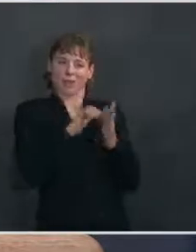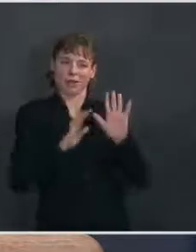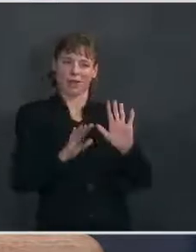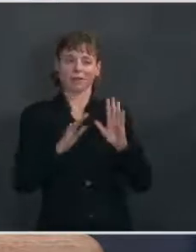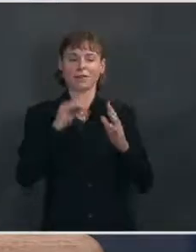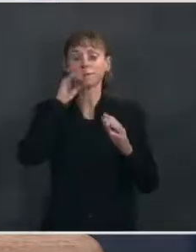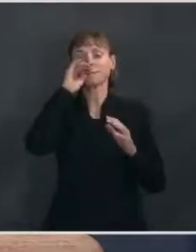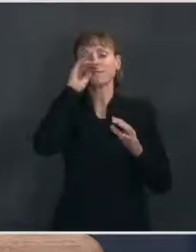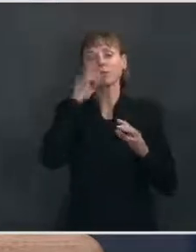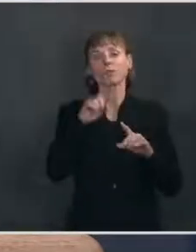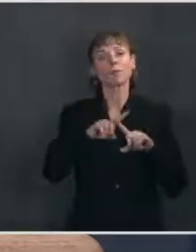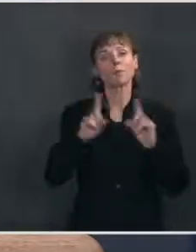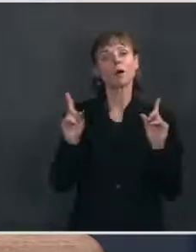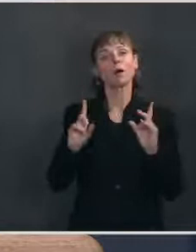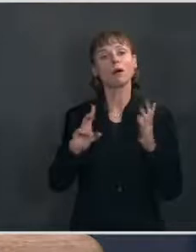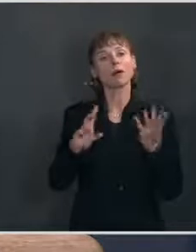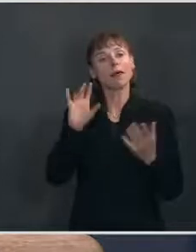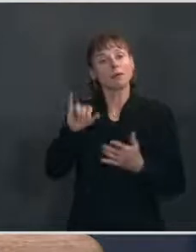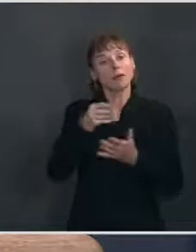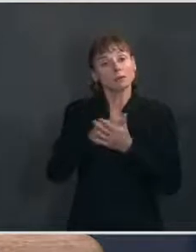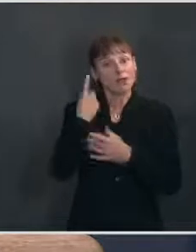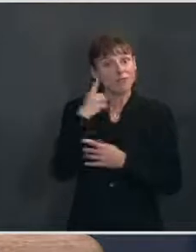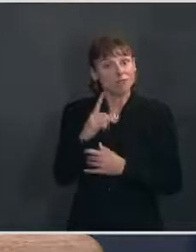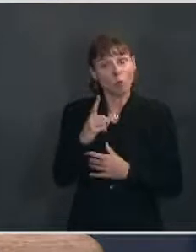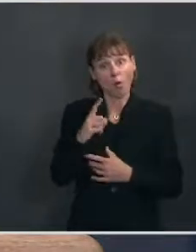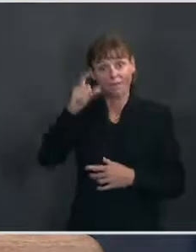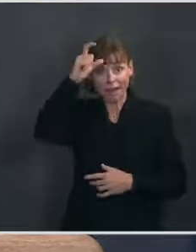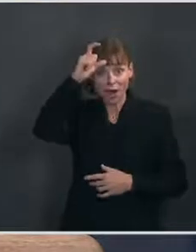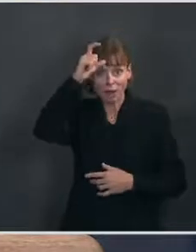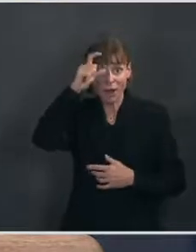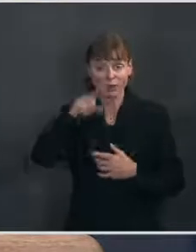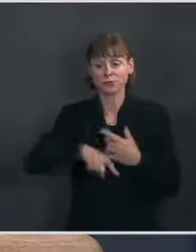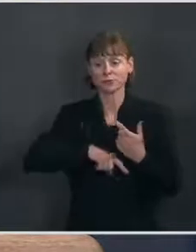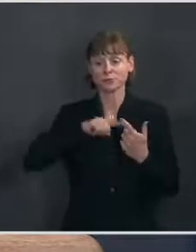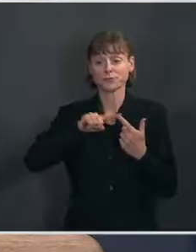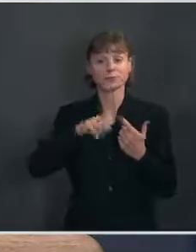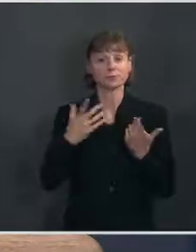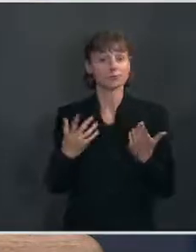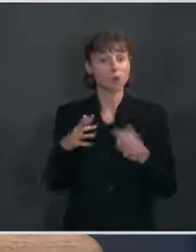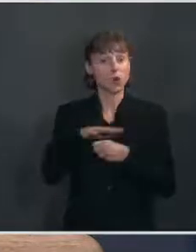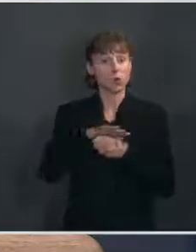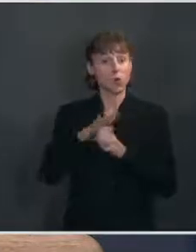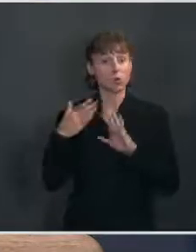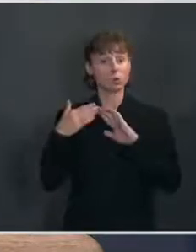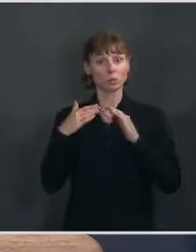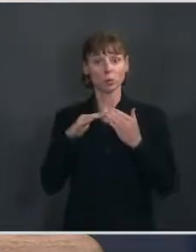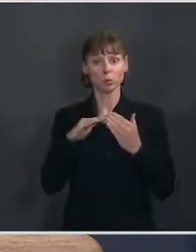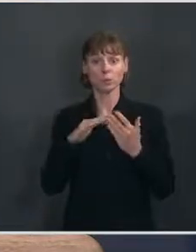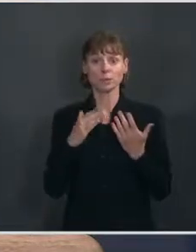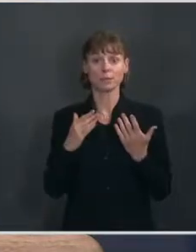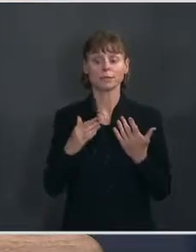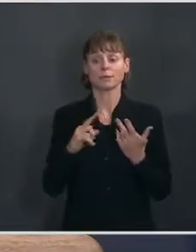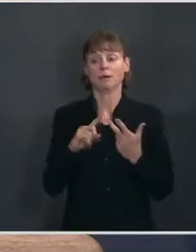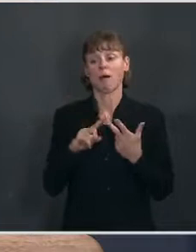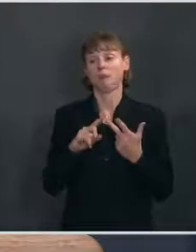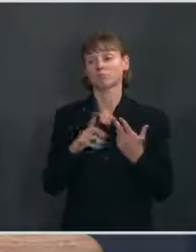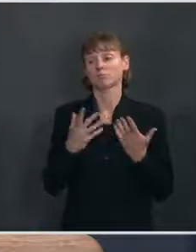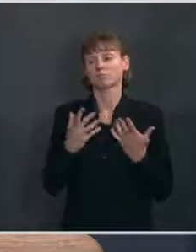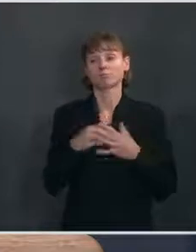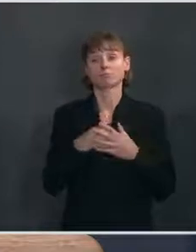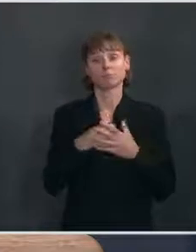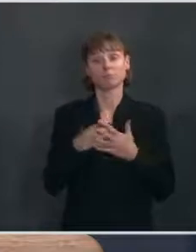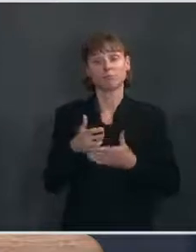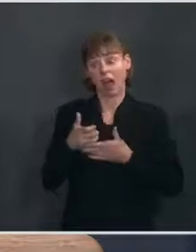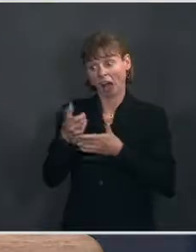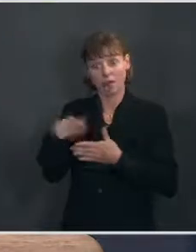it, too. You know, that is funding for firefighters, for, you know, local communities, for enabling